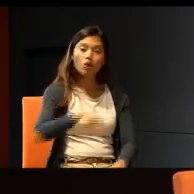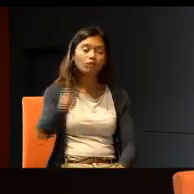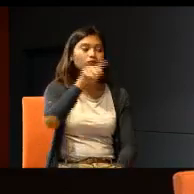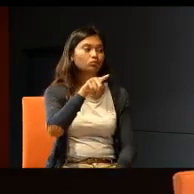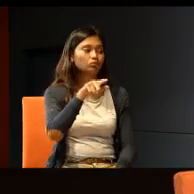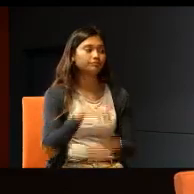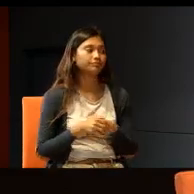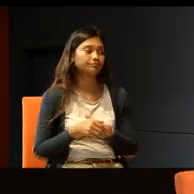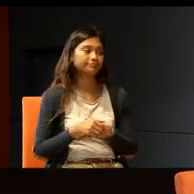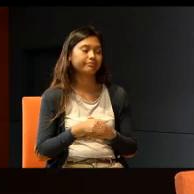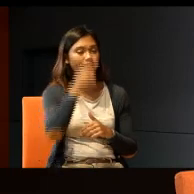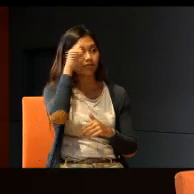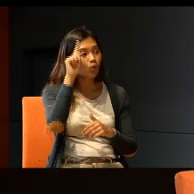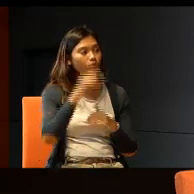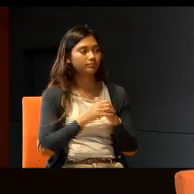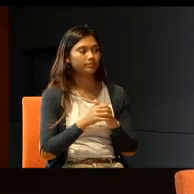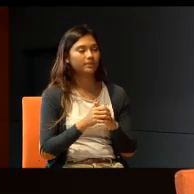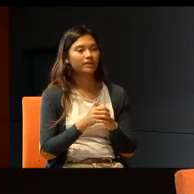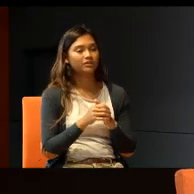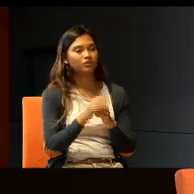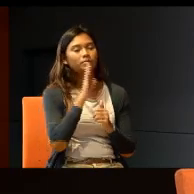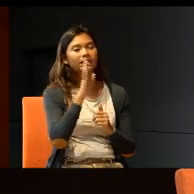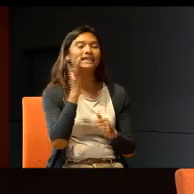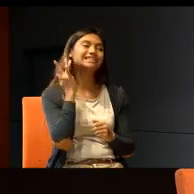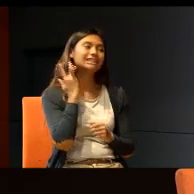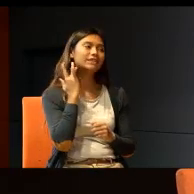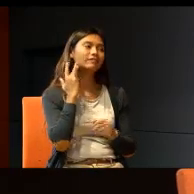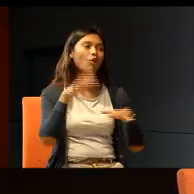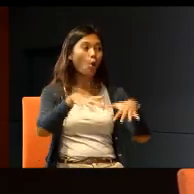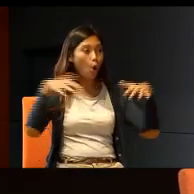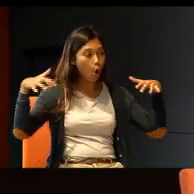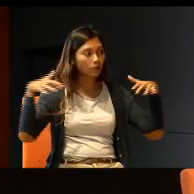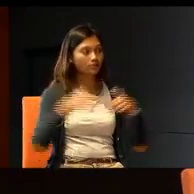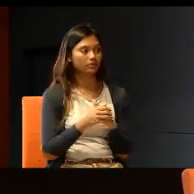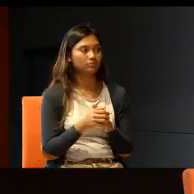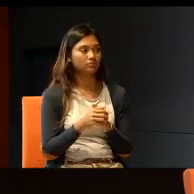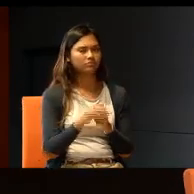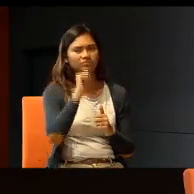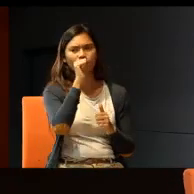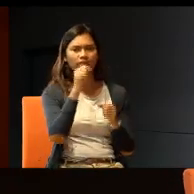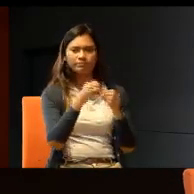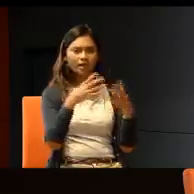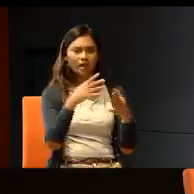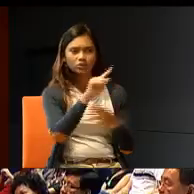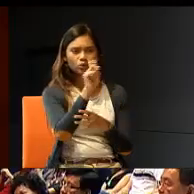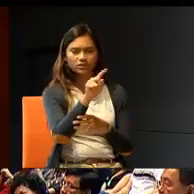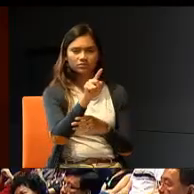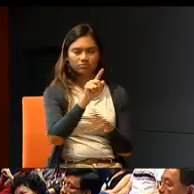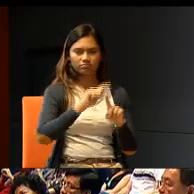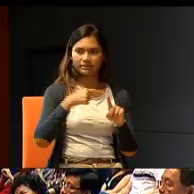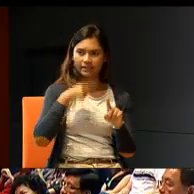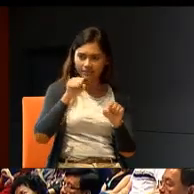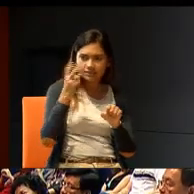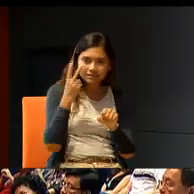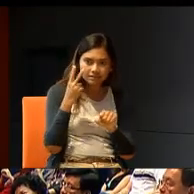for being a very sensitive audience. Even though there weren't that many questions, I think from your expressions, I can